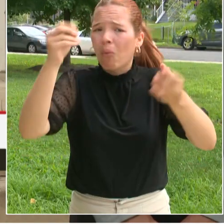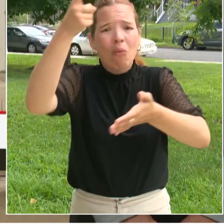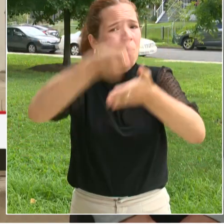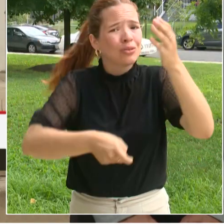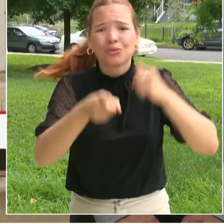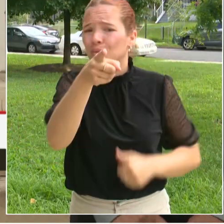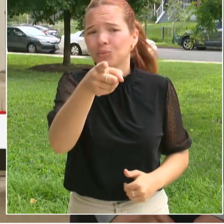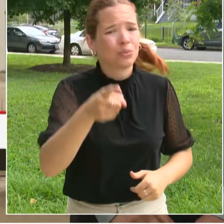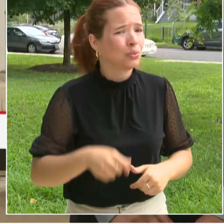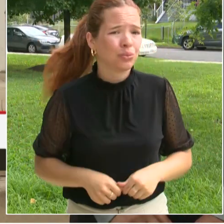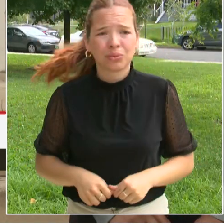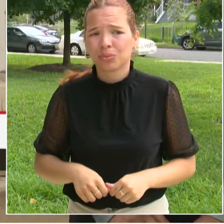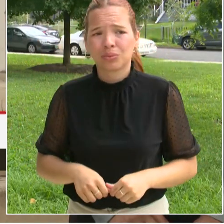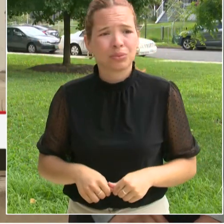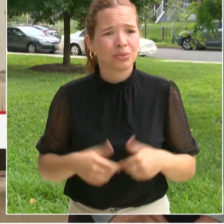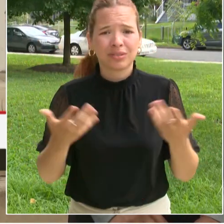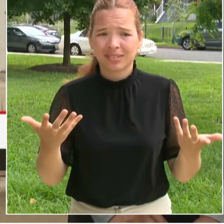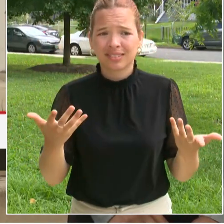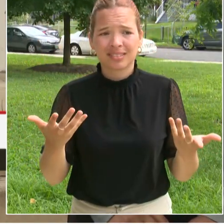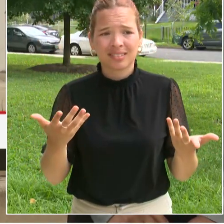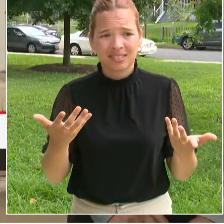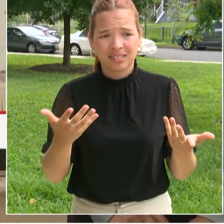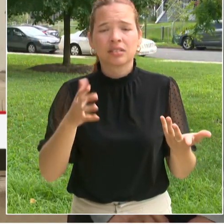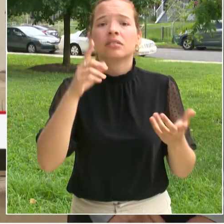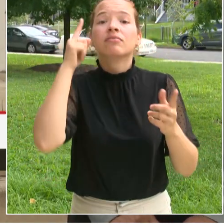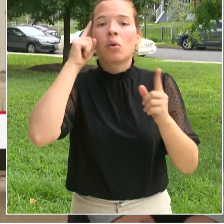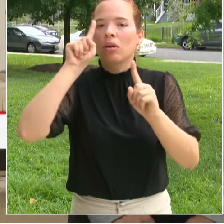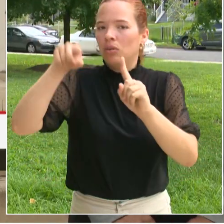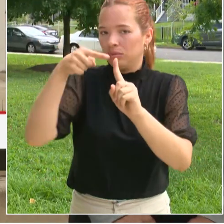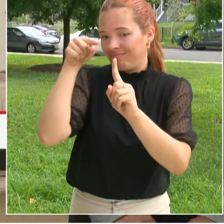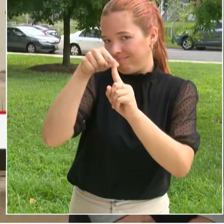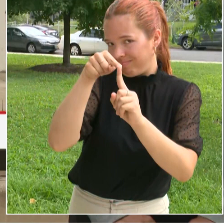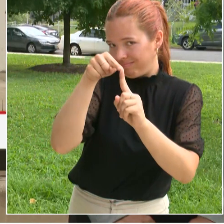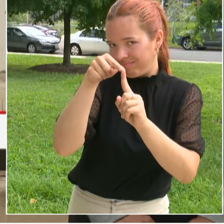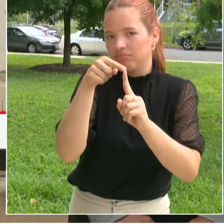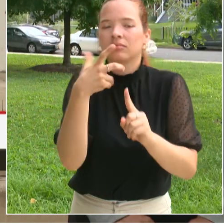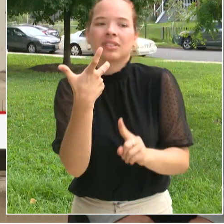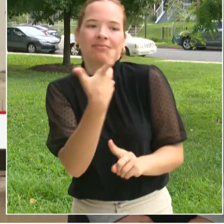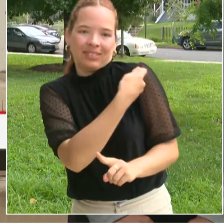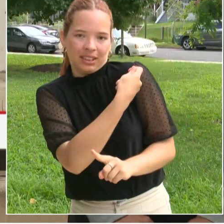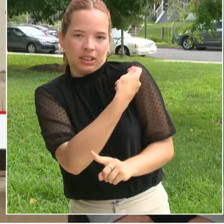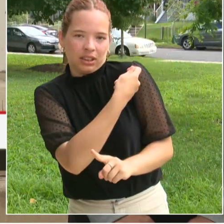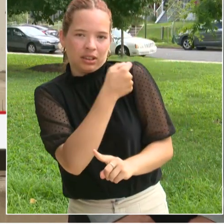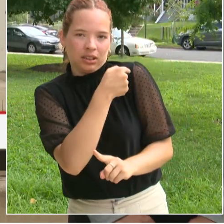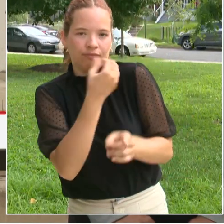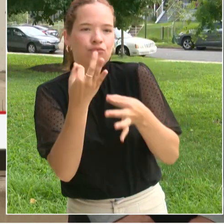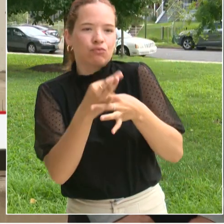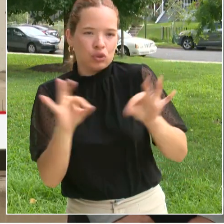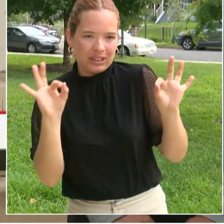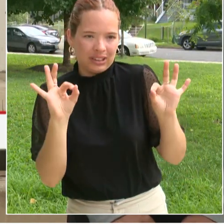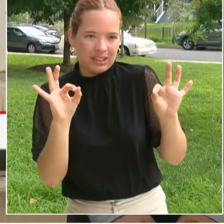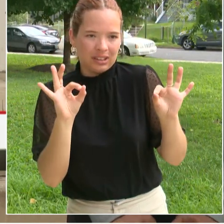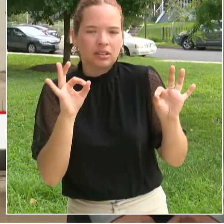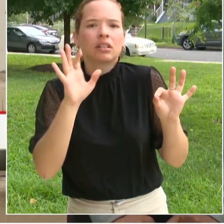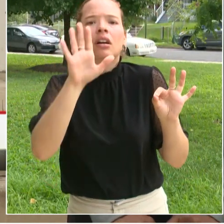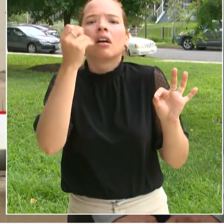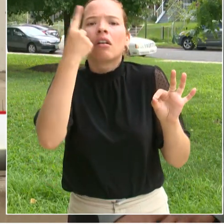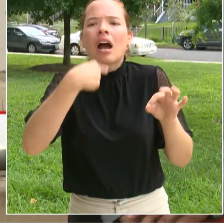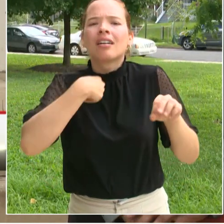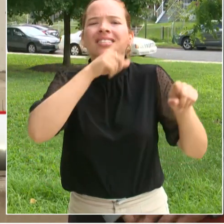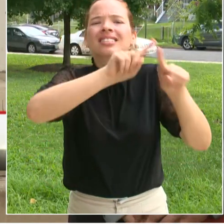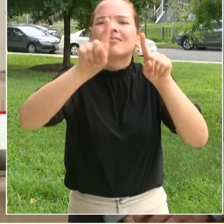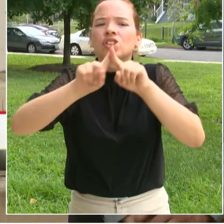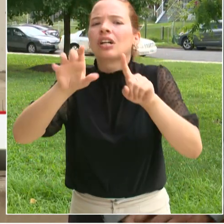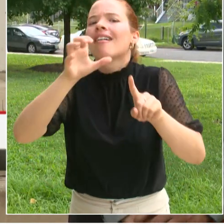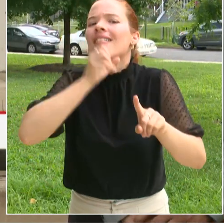especially on vaccines as it relates to particular age groups. So we want all kids to be